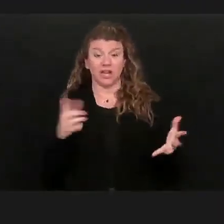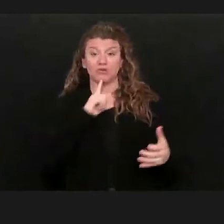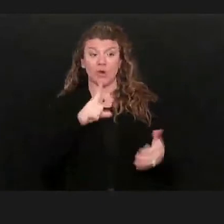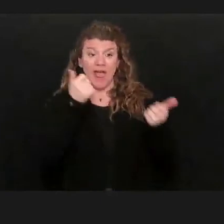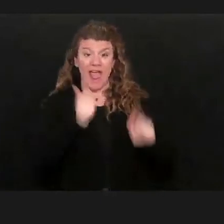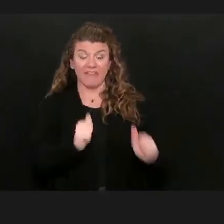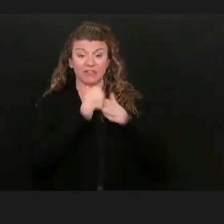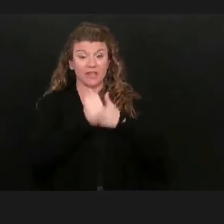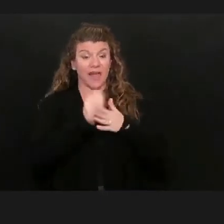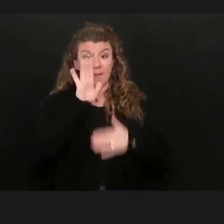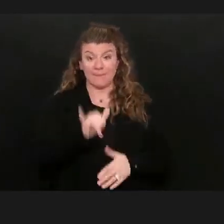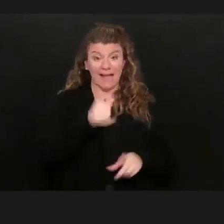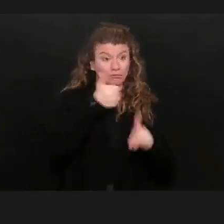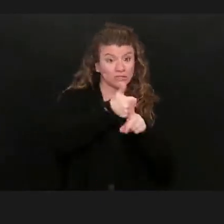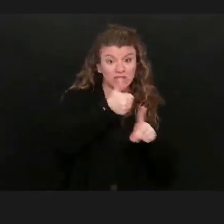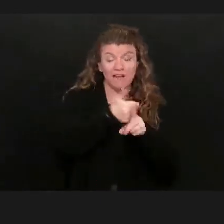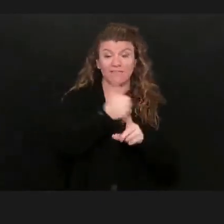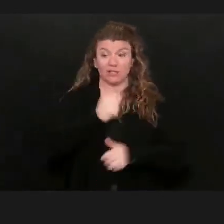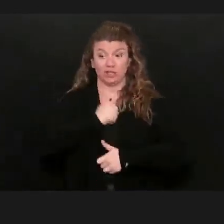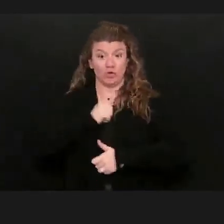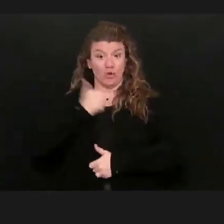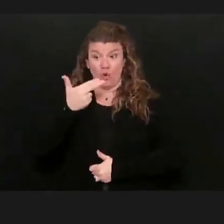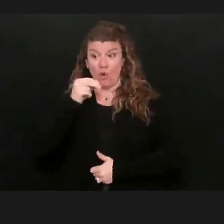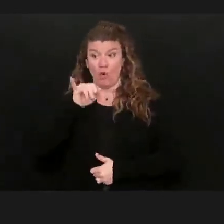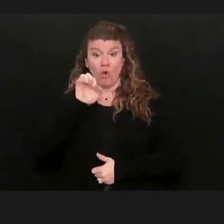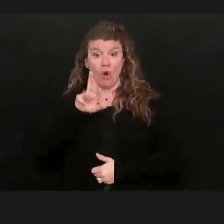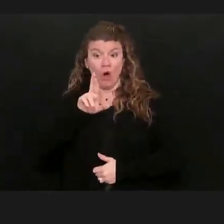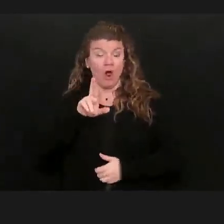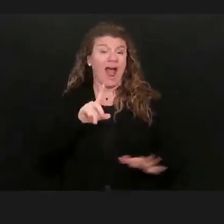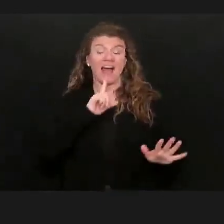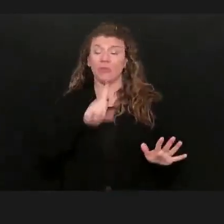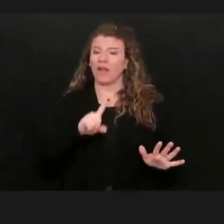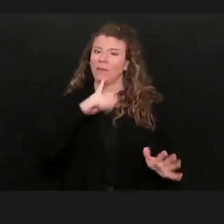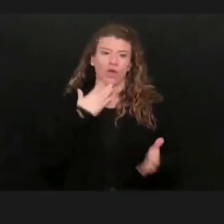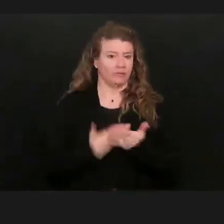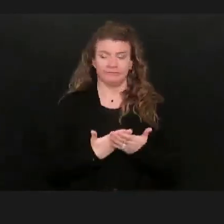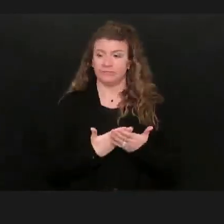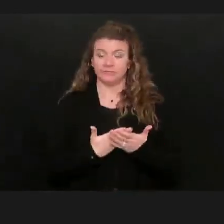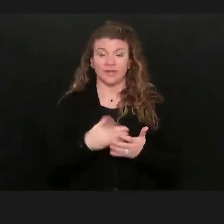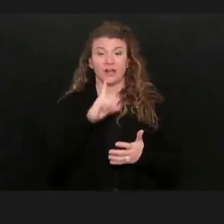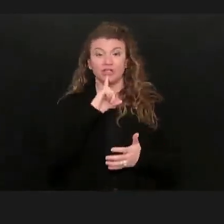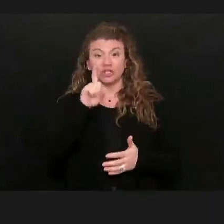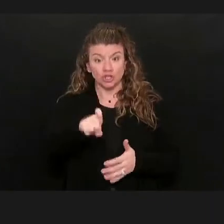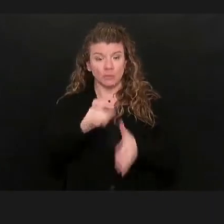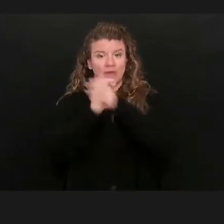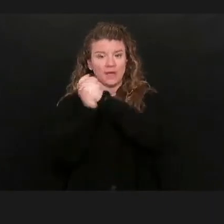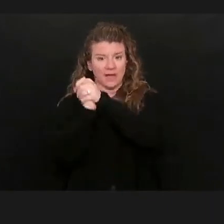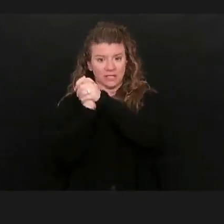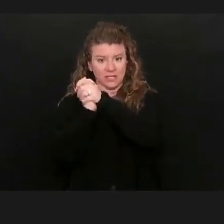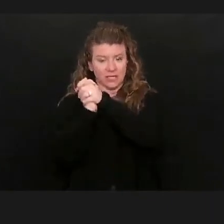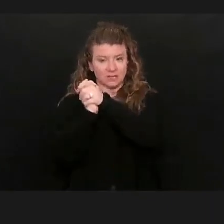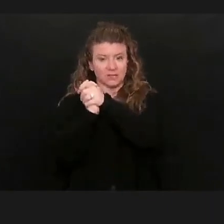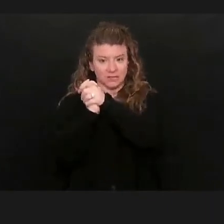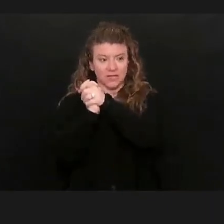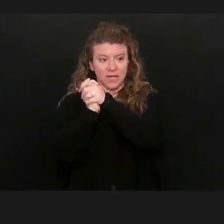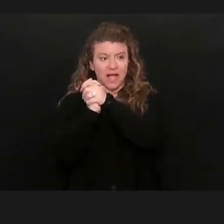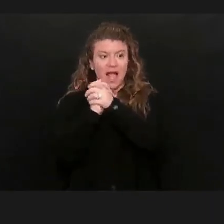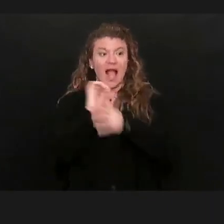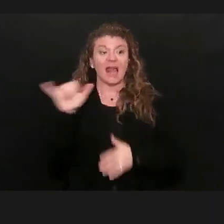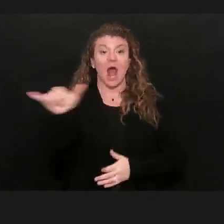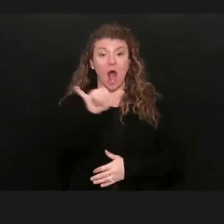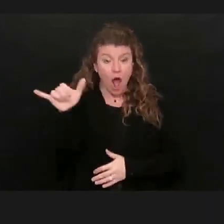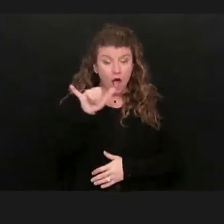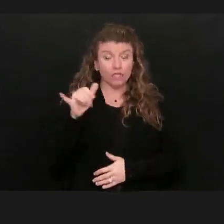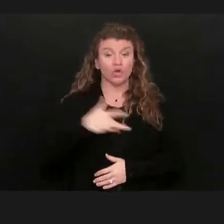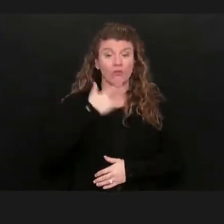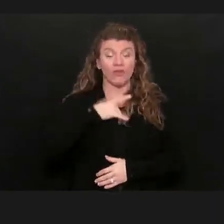led by you and, of course, General Hoyer have gone very, very well and should be congratulated. And I also think we